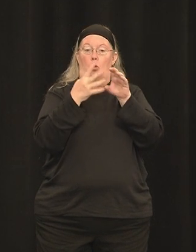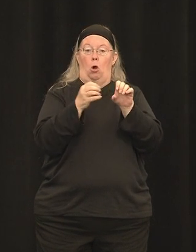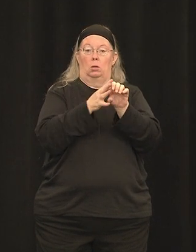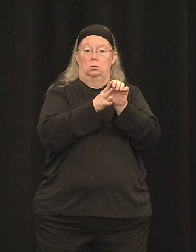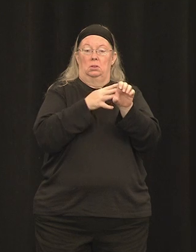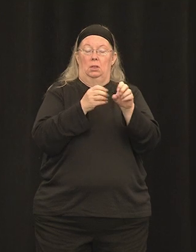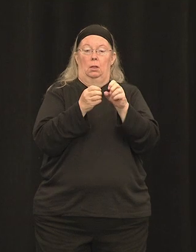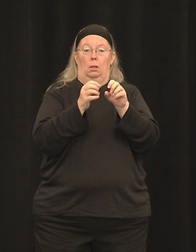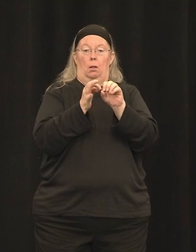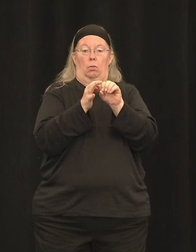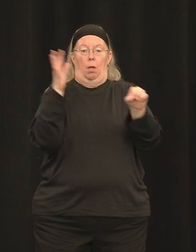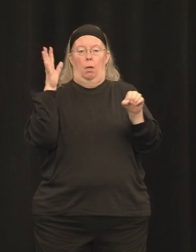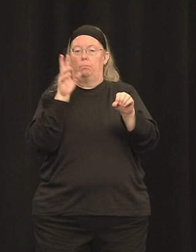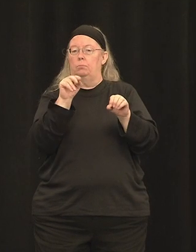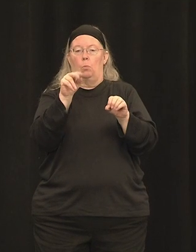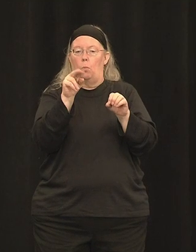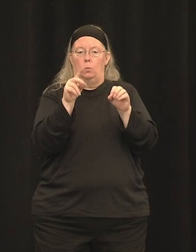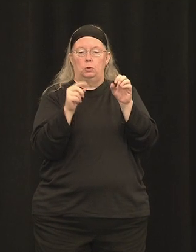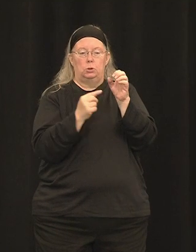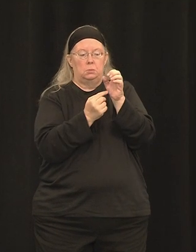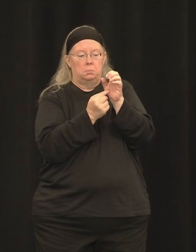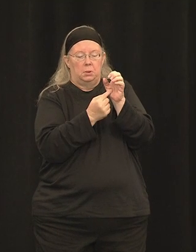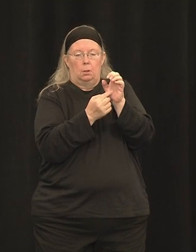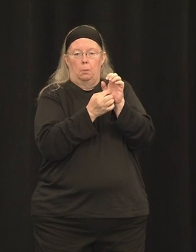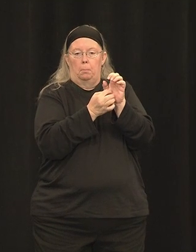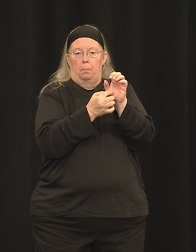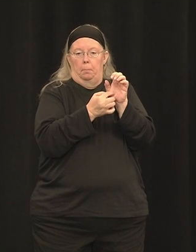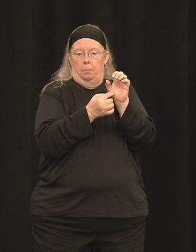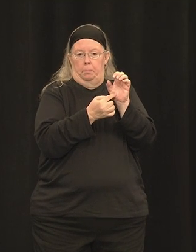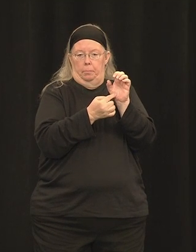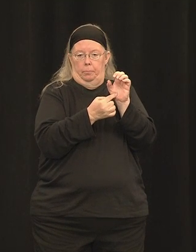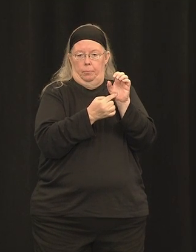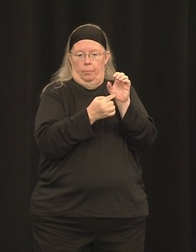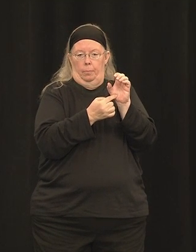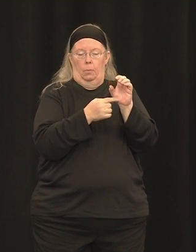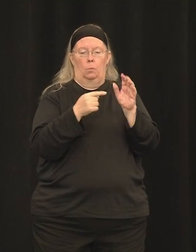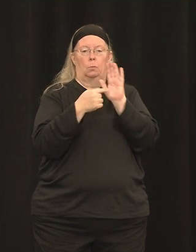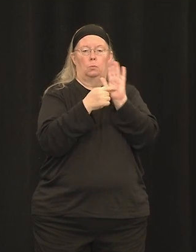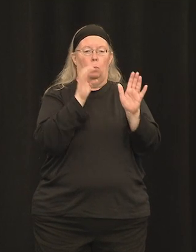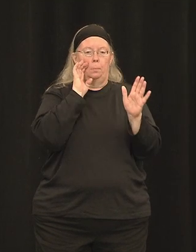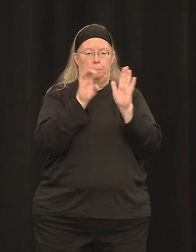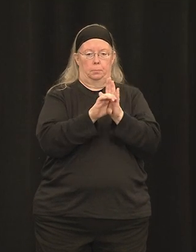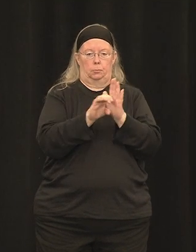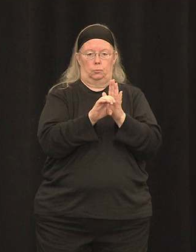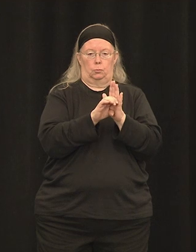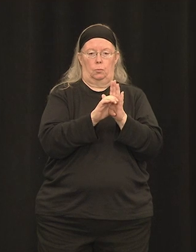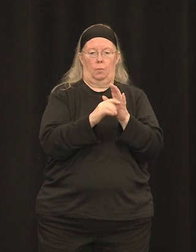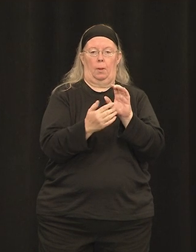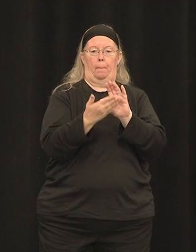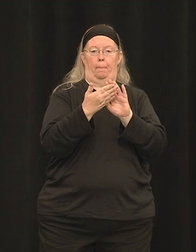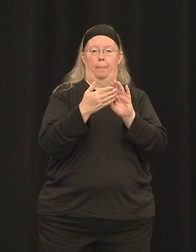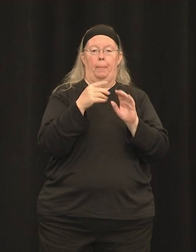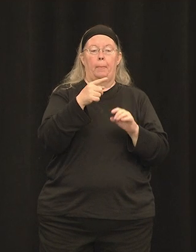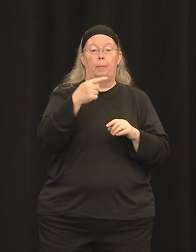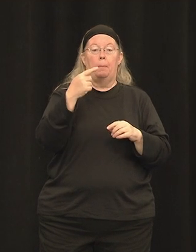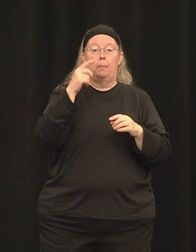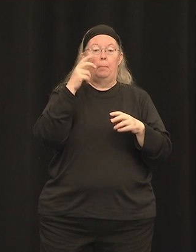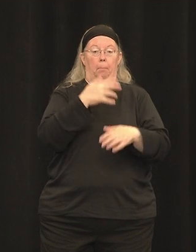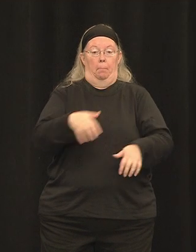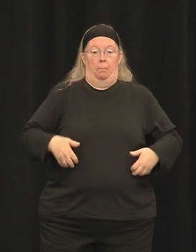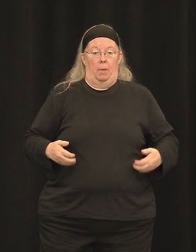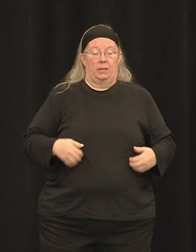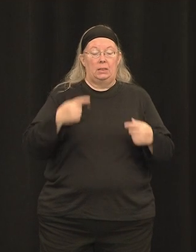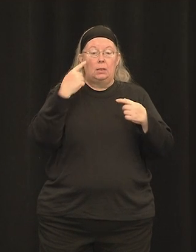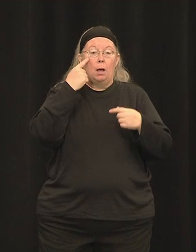in this experiment here, what I'm showing you are pictures of the back of a monkey eye that received two subretinal injection